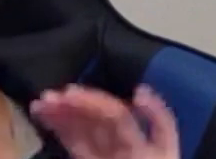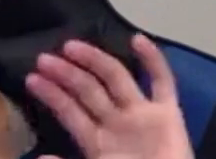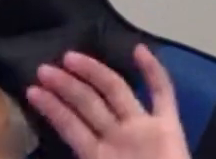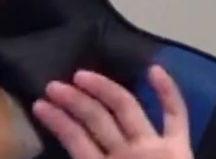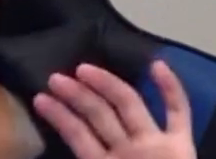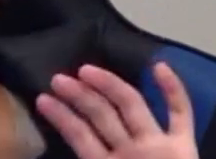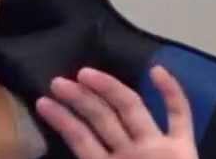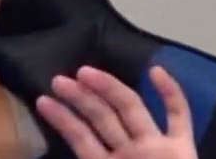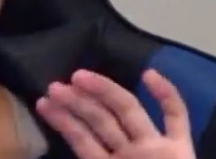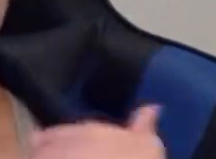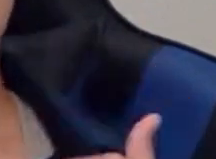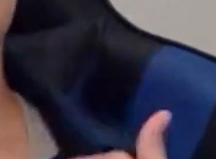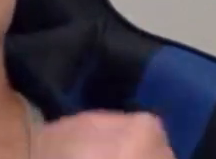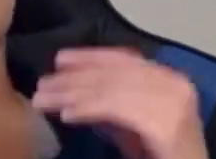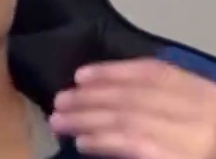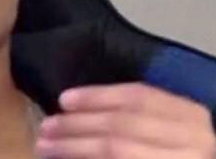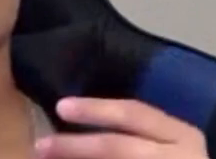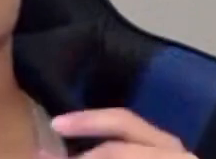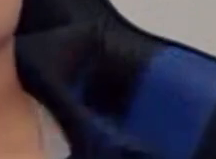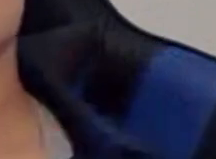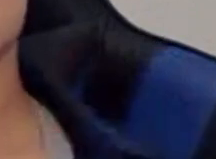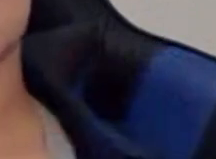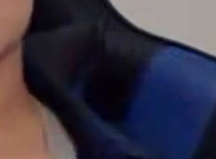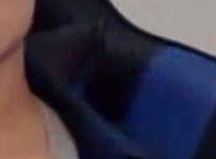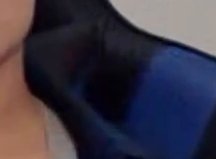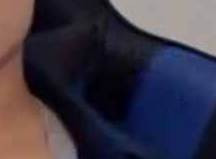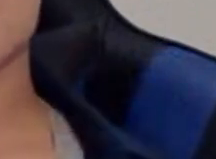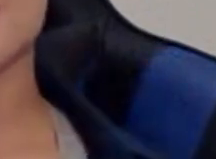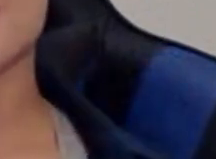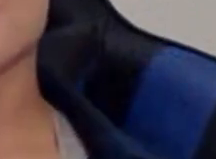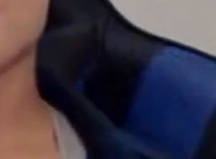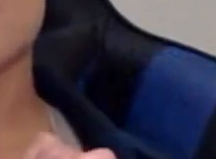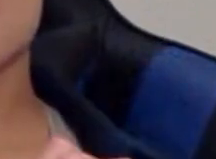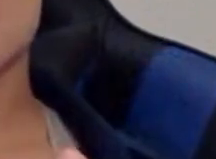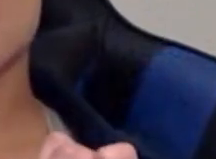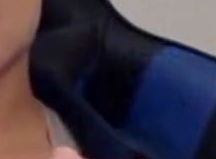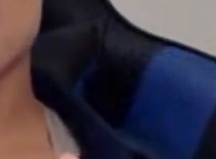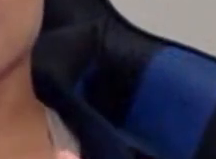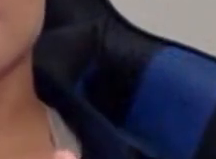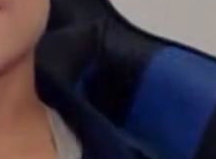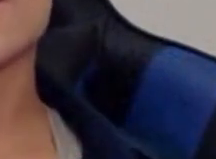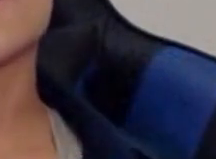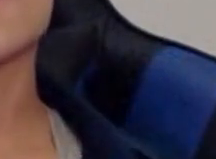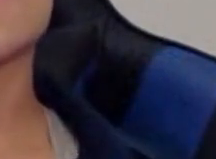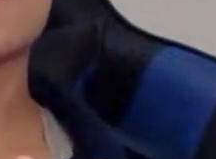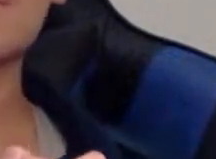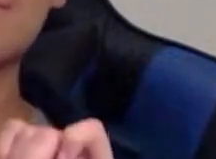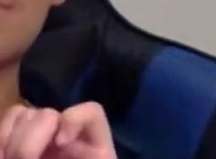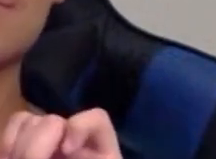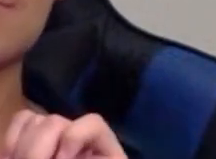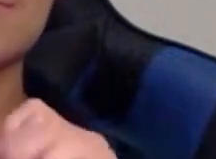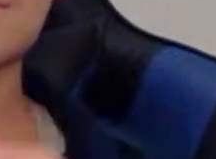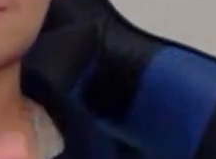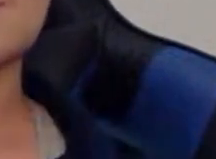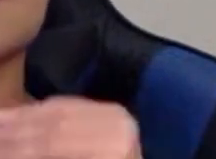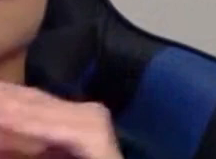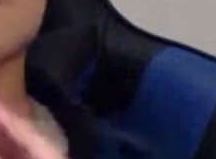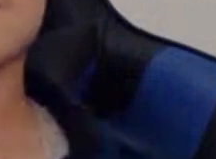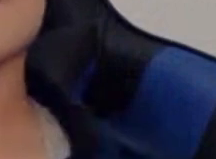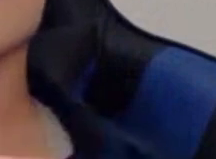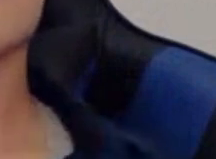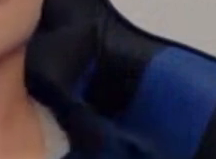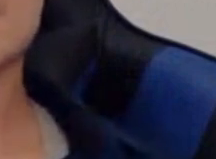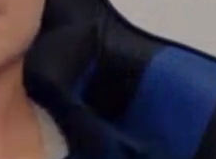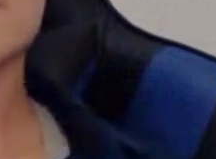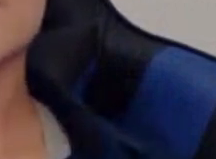just to make sure that folks can put in some chats. So I think we are going to recuperate some